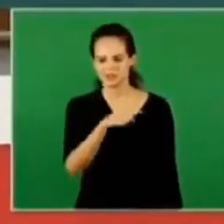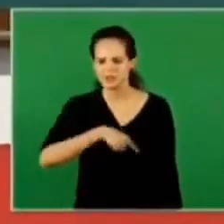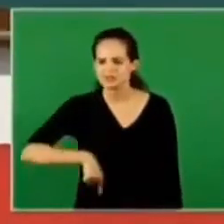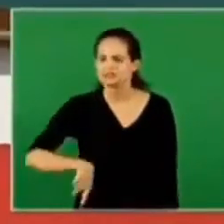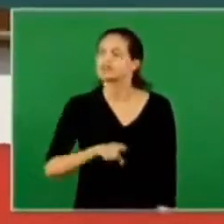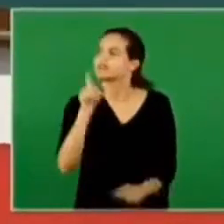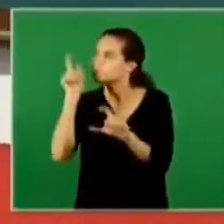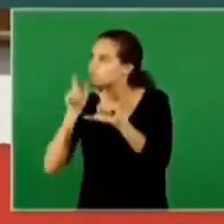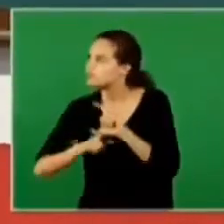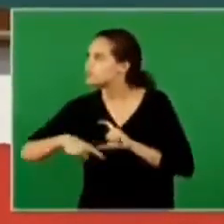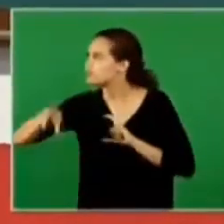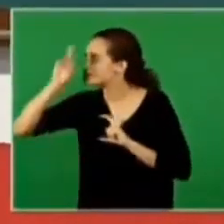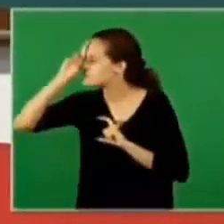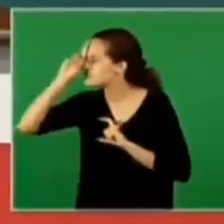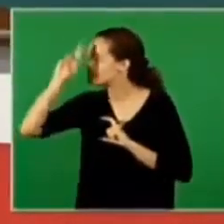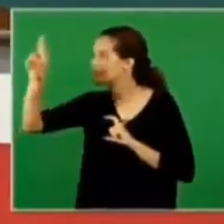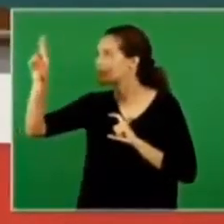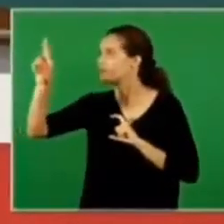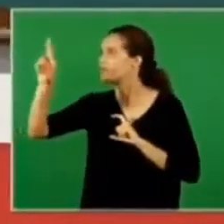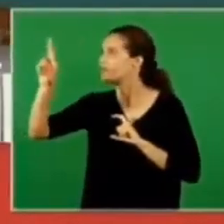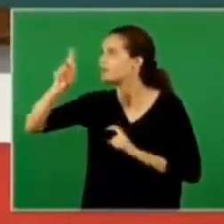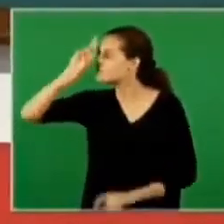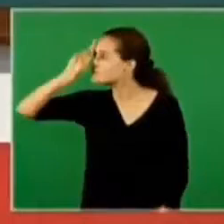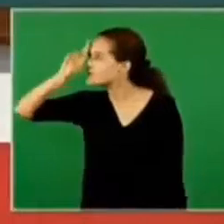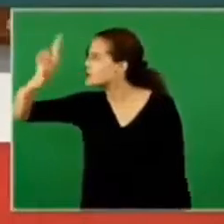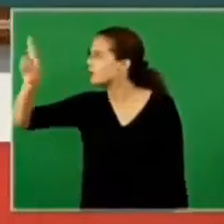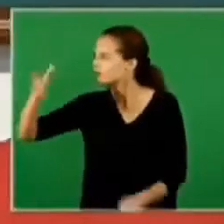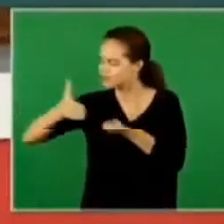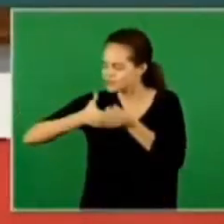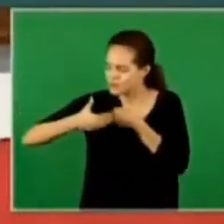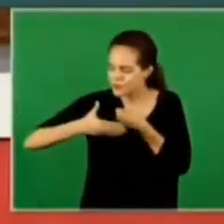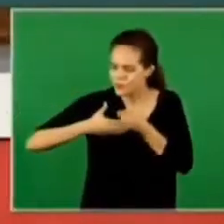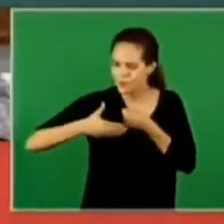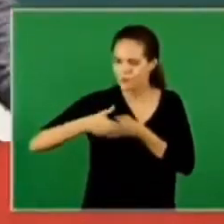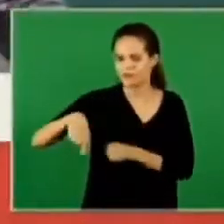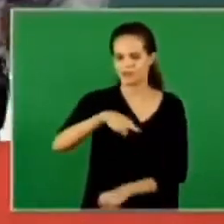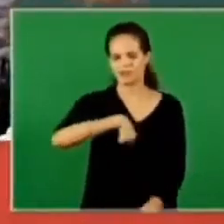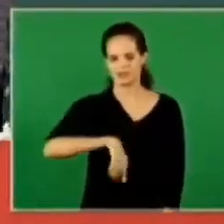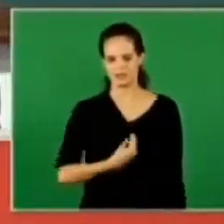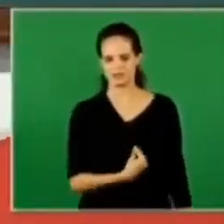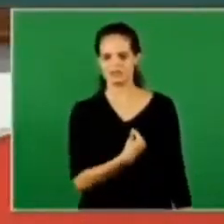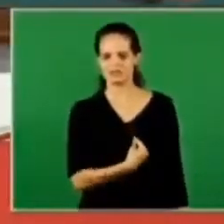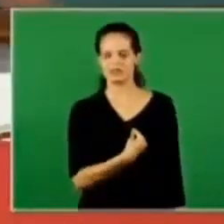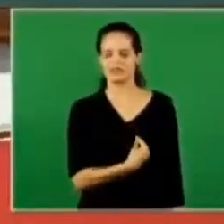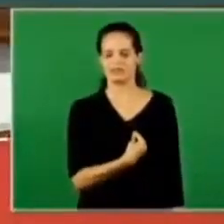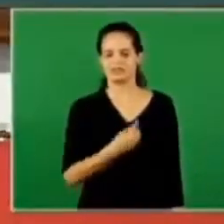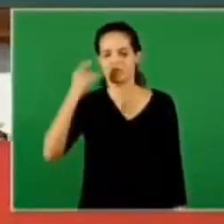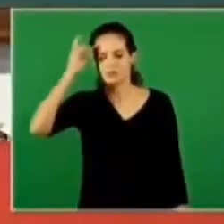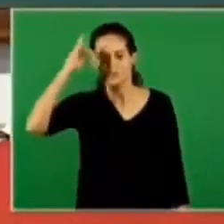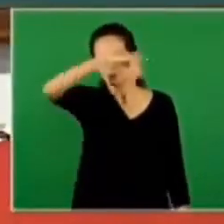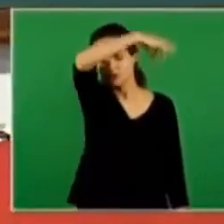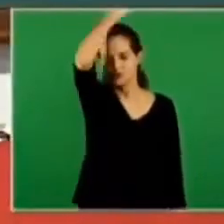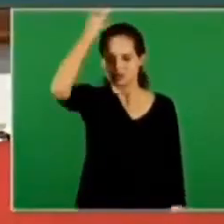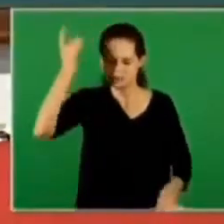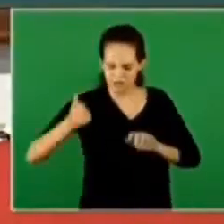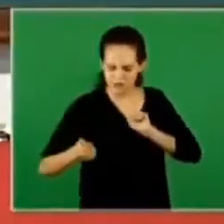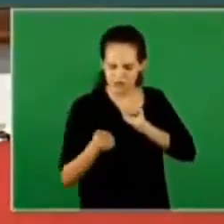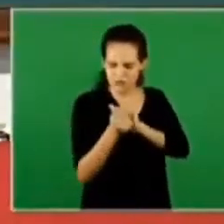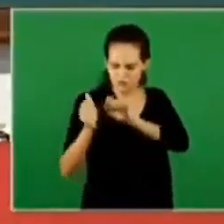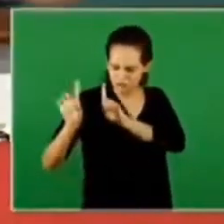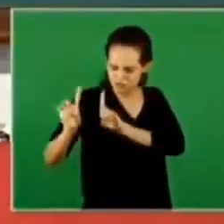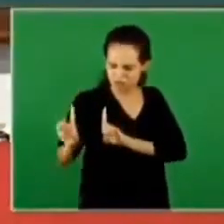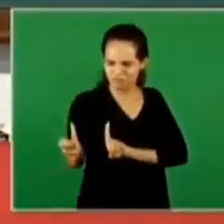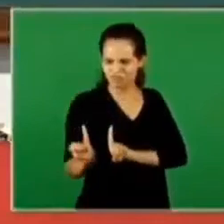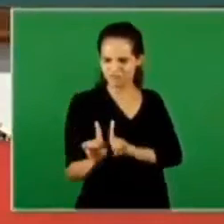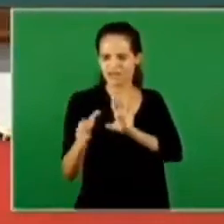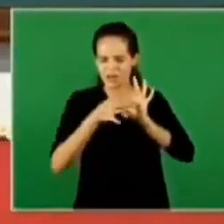servants we are weak and needy but the lord takes care of me takes care of us the holy spirit is with us this fellowship